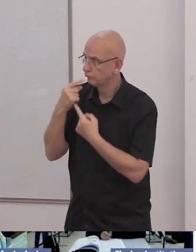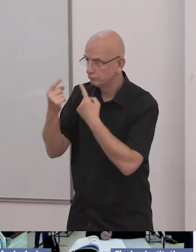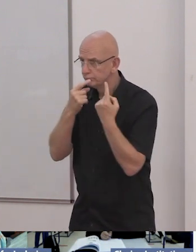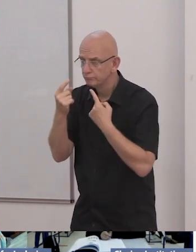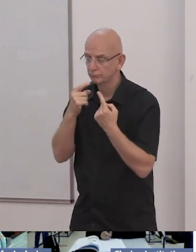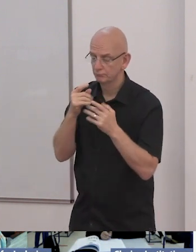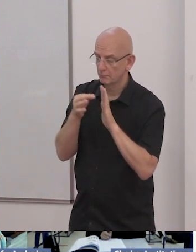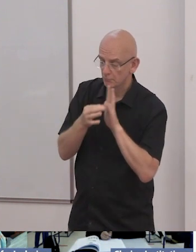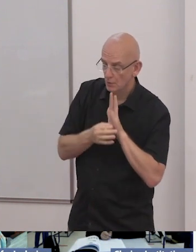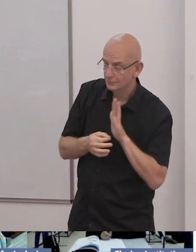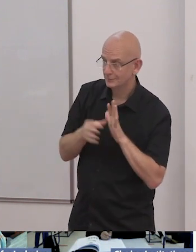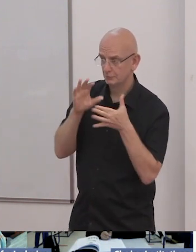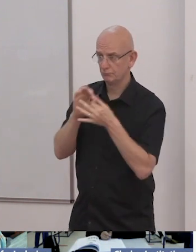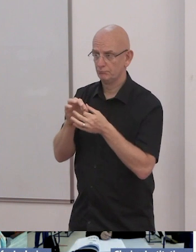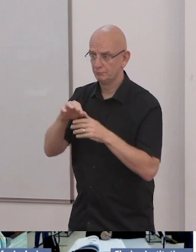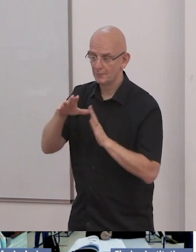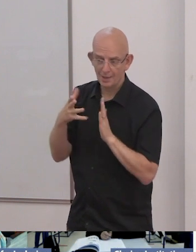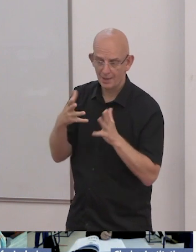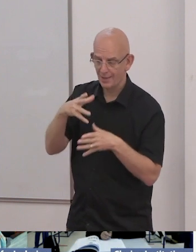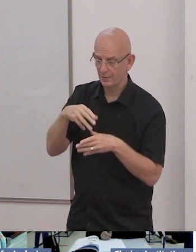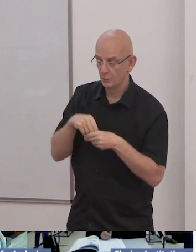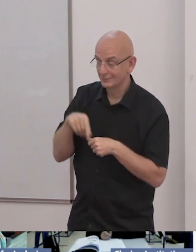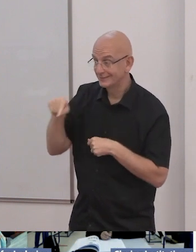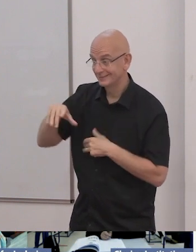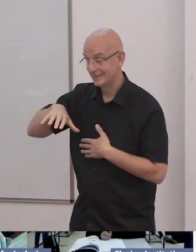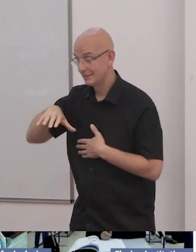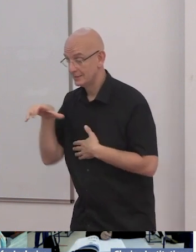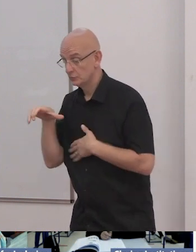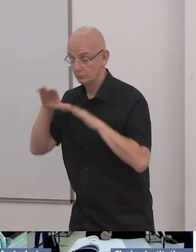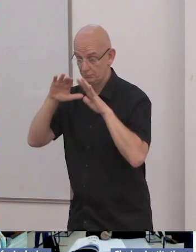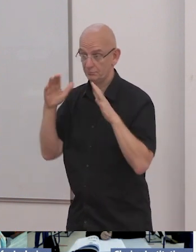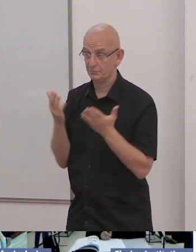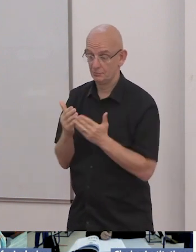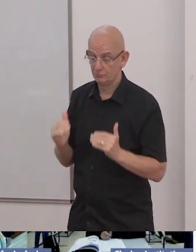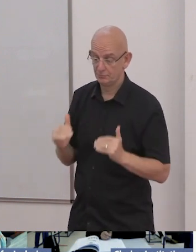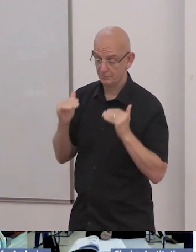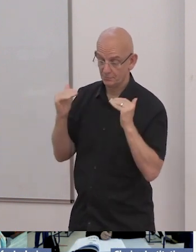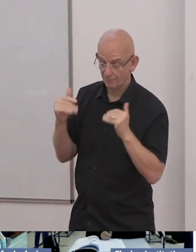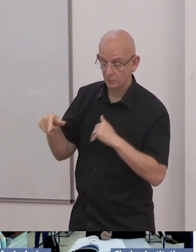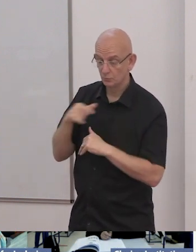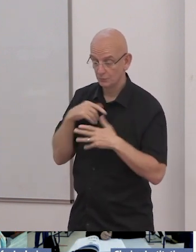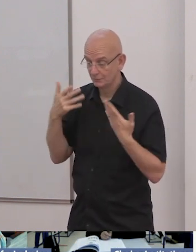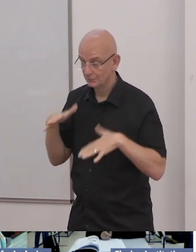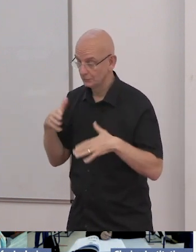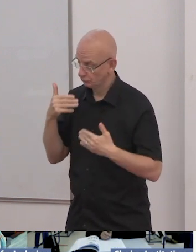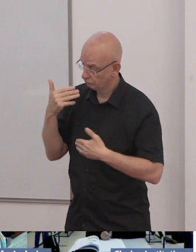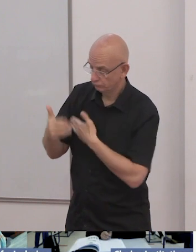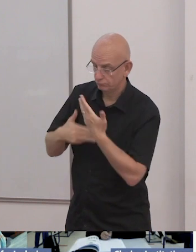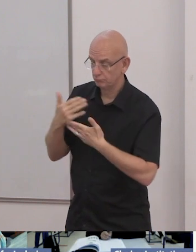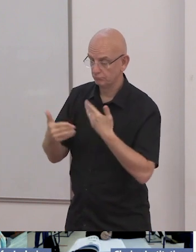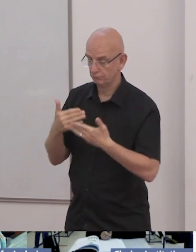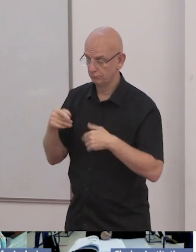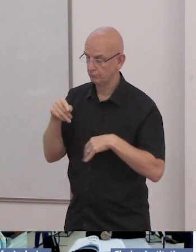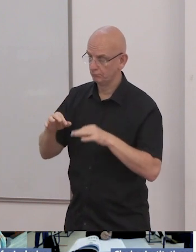the rapid ratification of the CRPD, the United Nations Convention on the Rights of Persons with